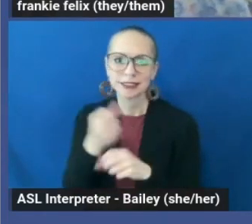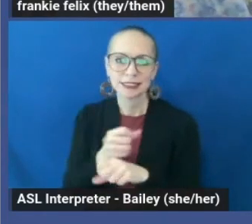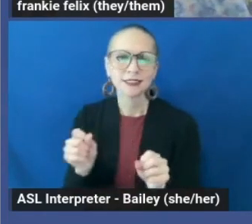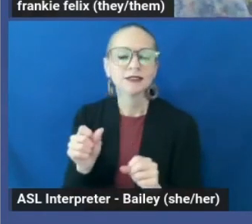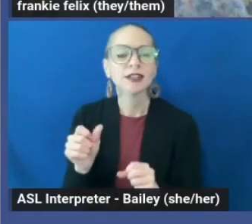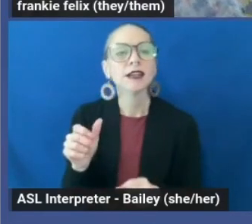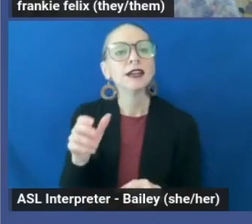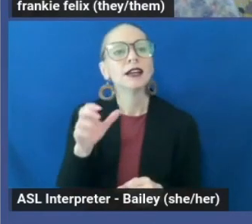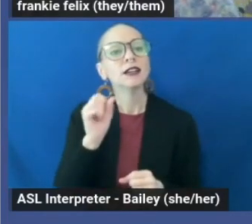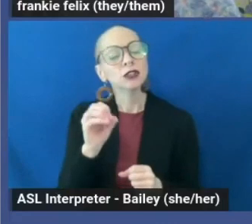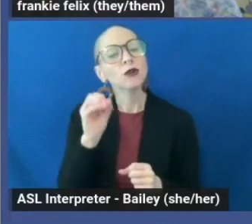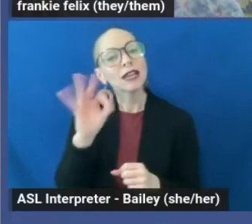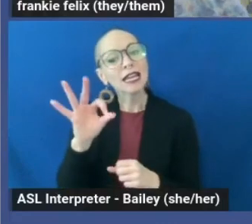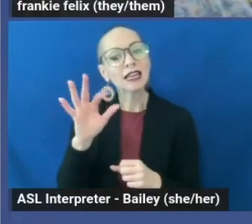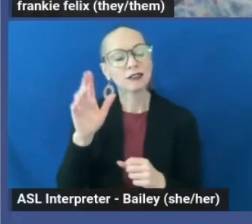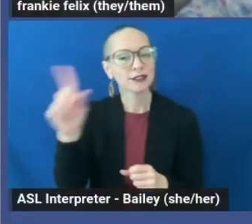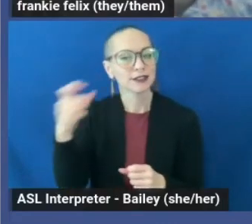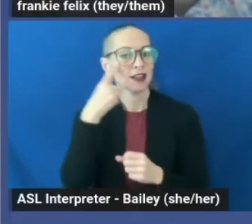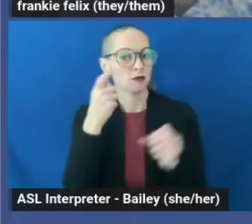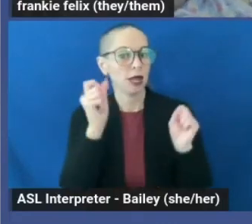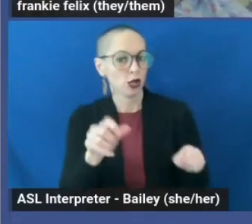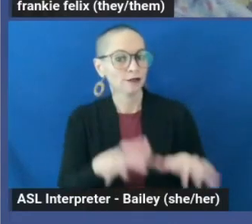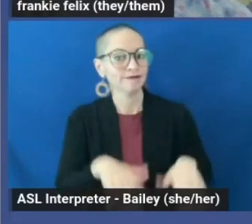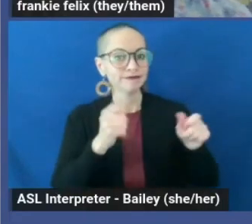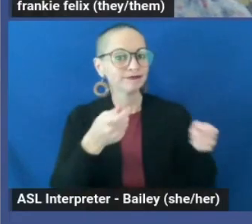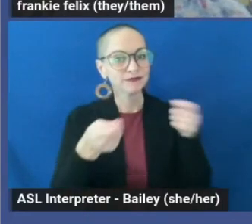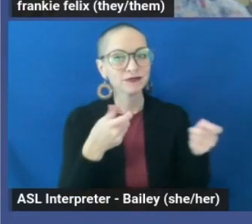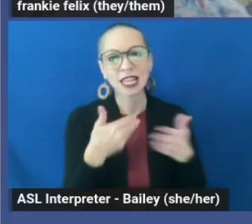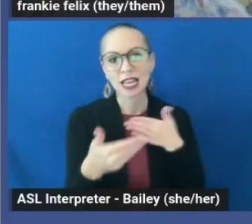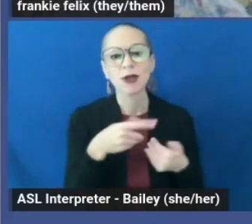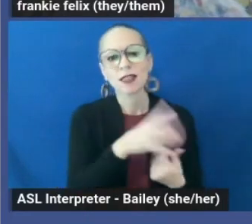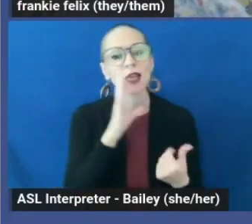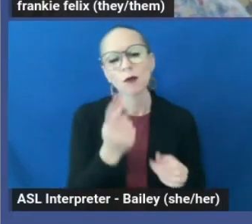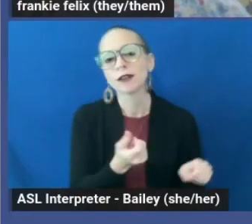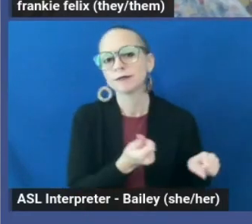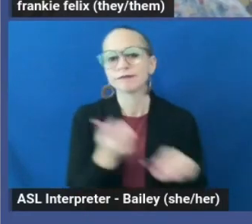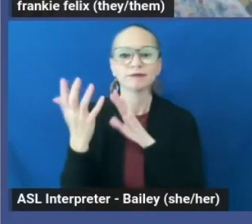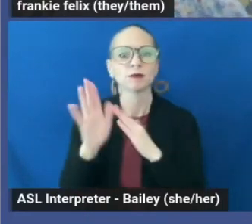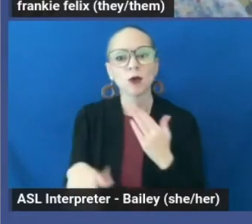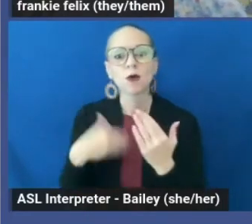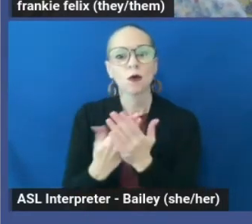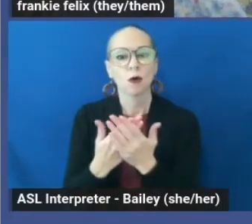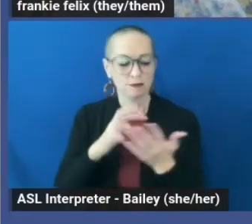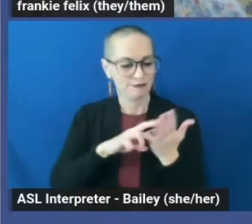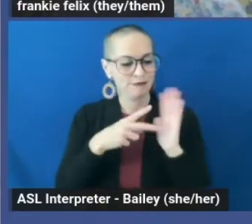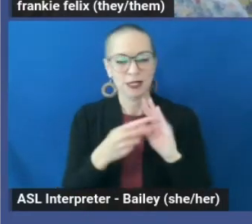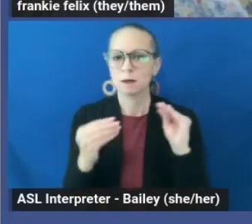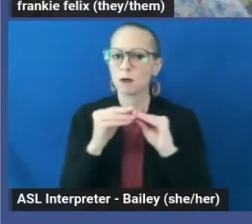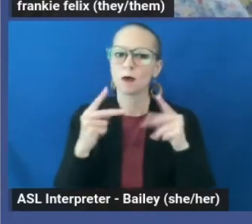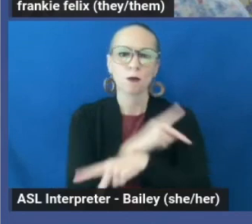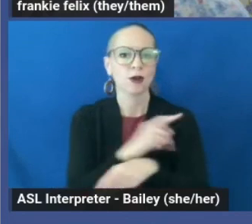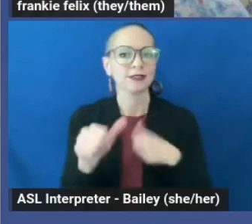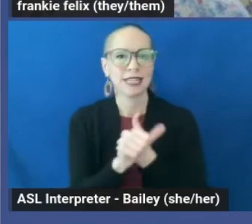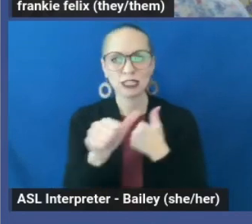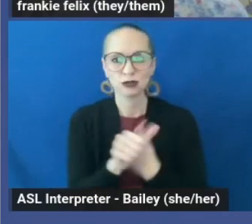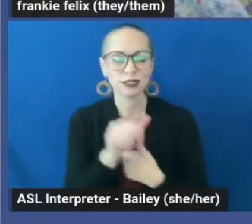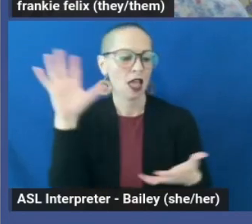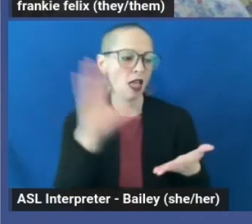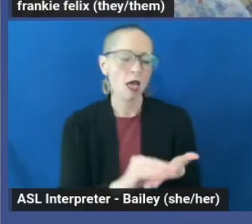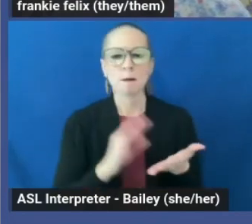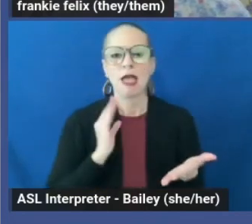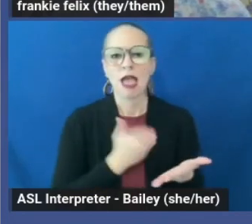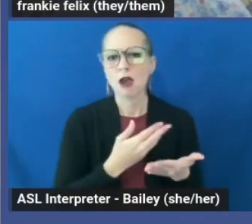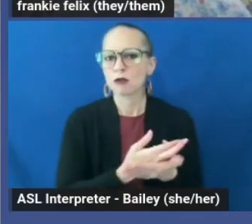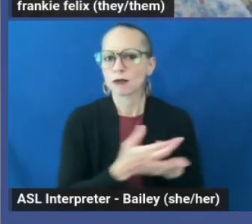If capitalism had its way, it would either eliminate us by making our trade too dangerous, draining our resources